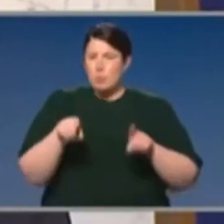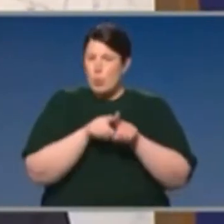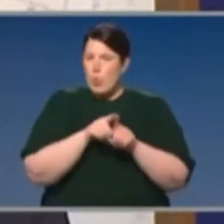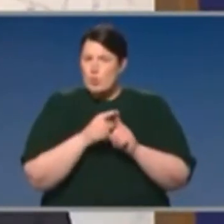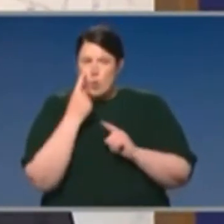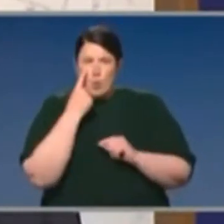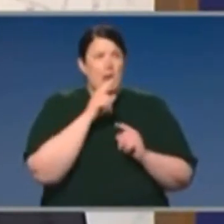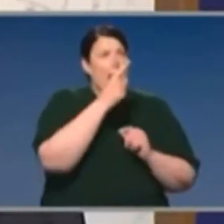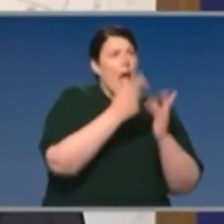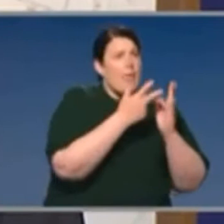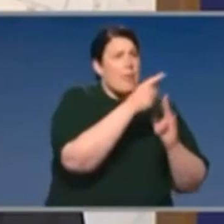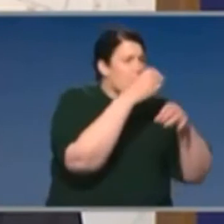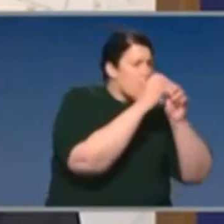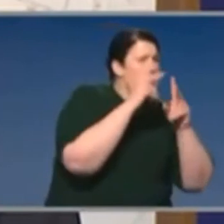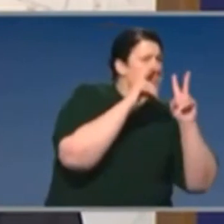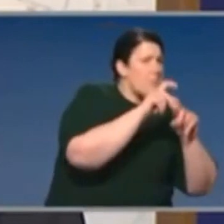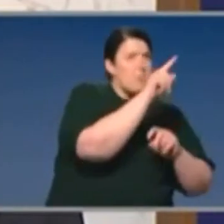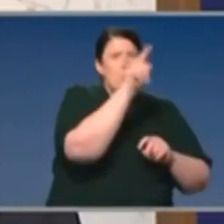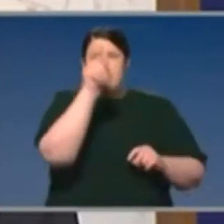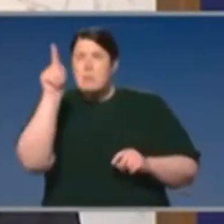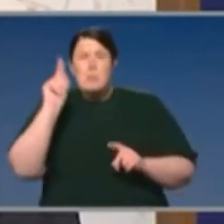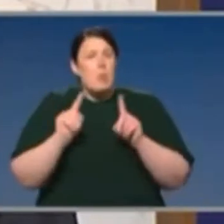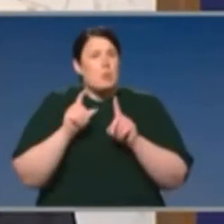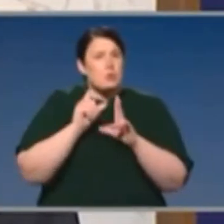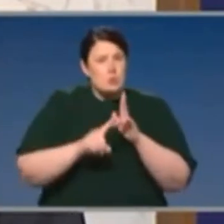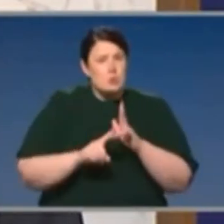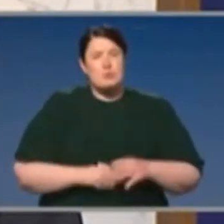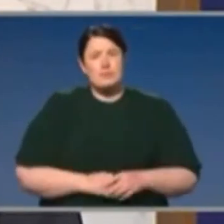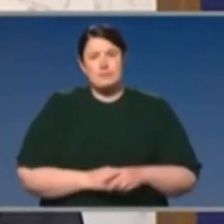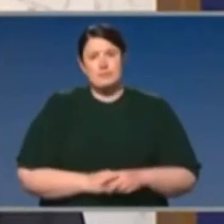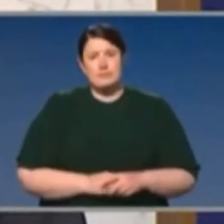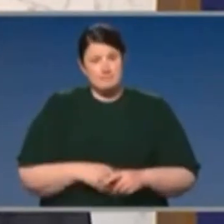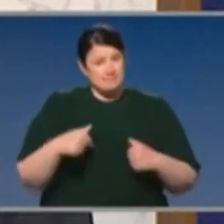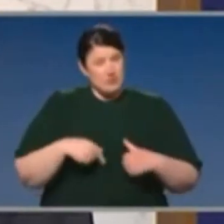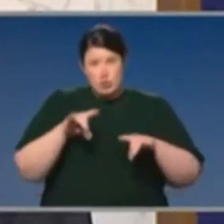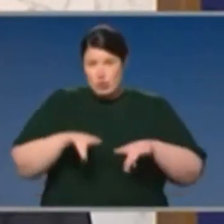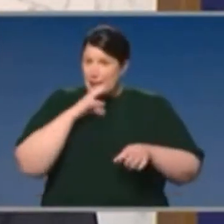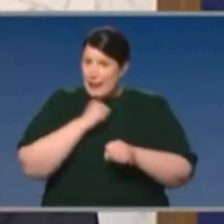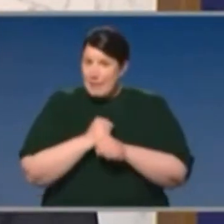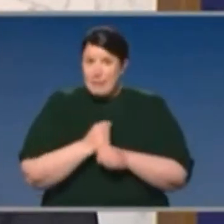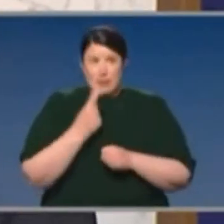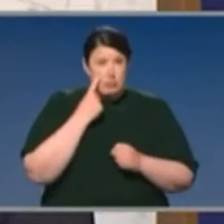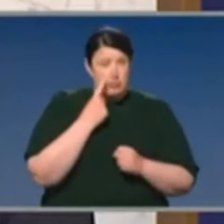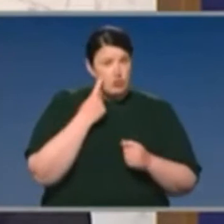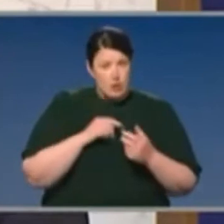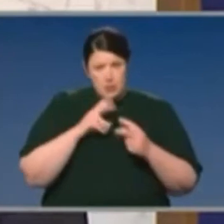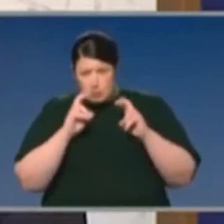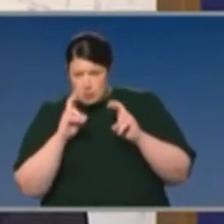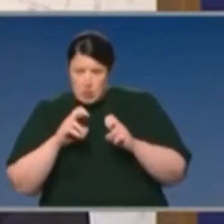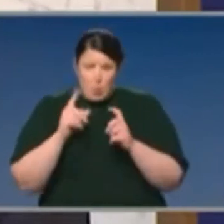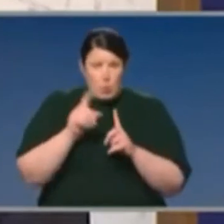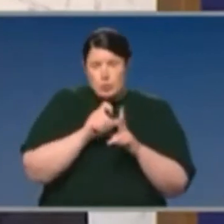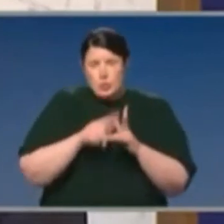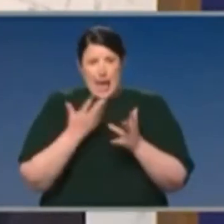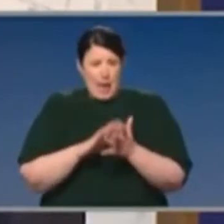a range of other potential candidates. Government has committed an enormous amount of energy and resources to this, and we'll be able to